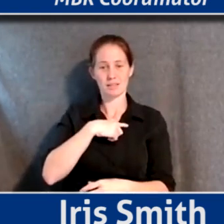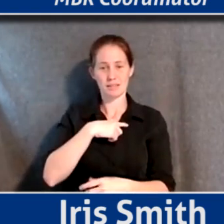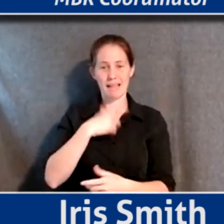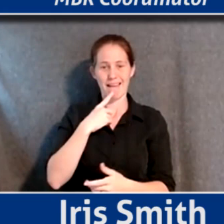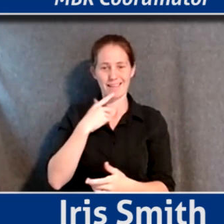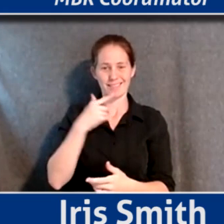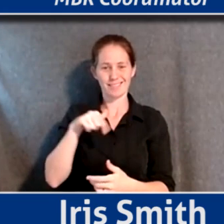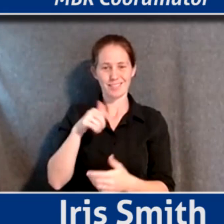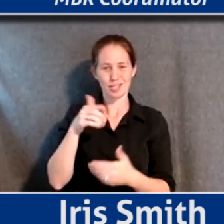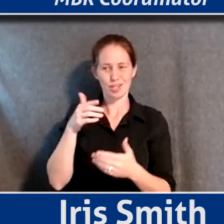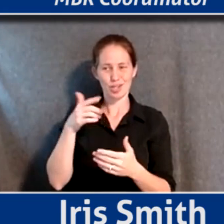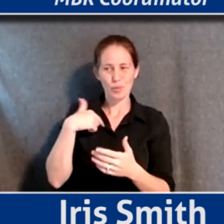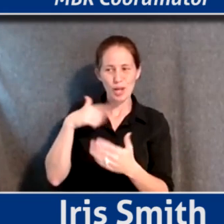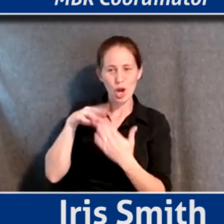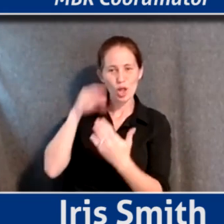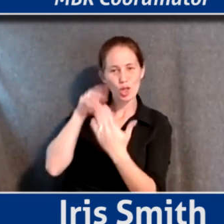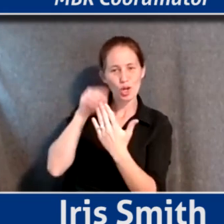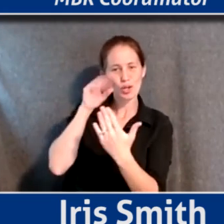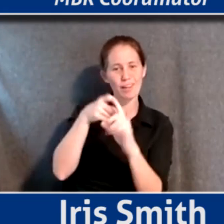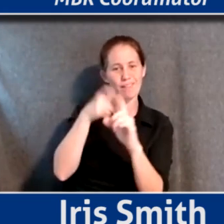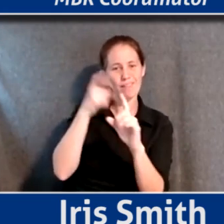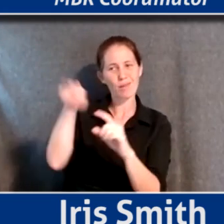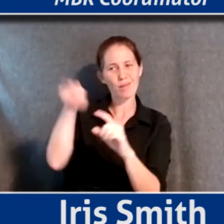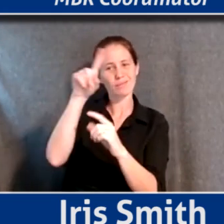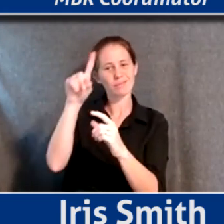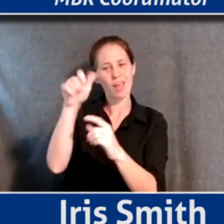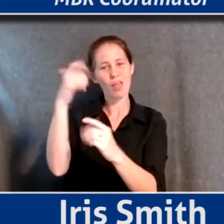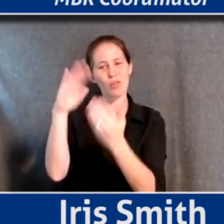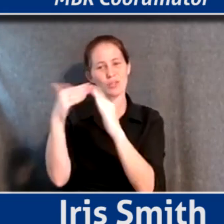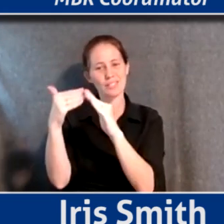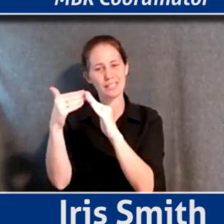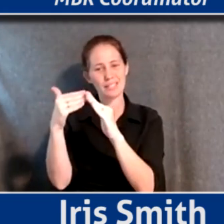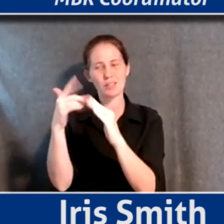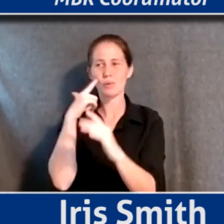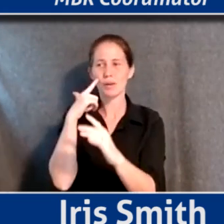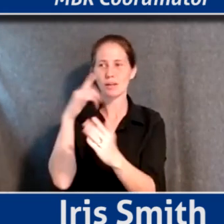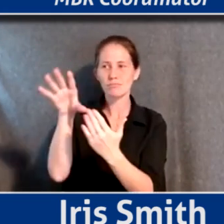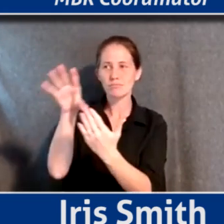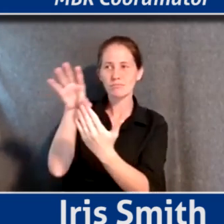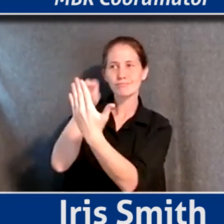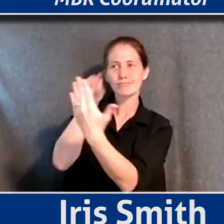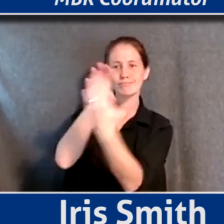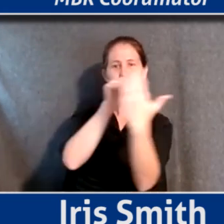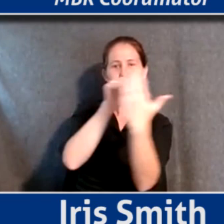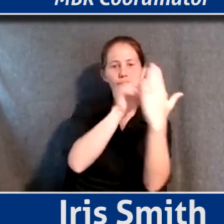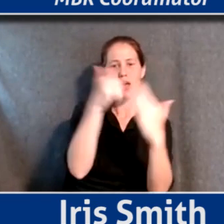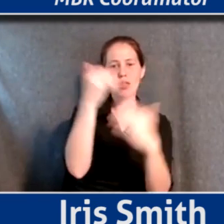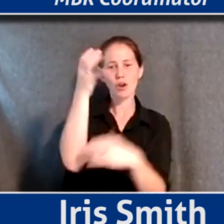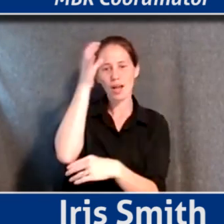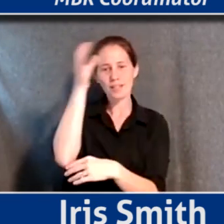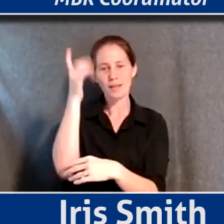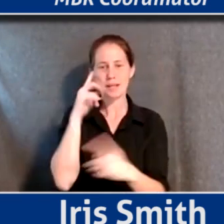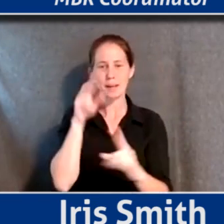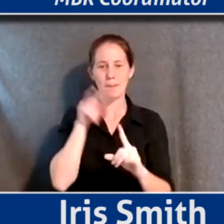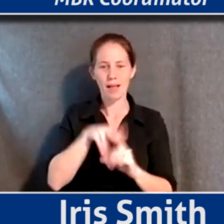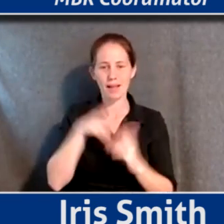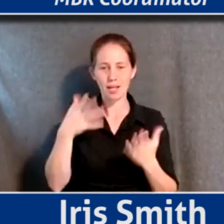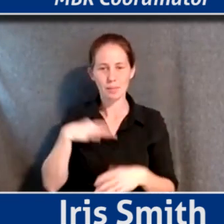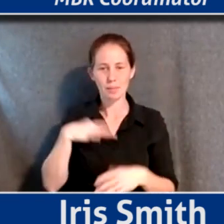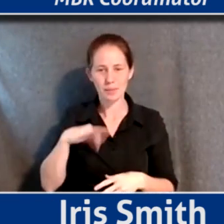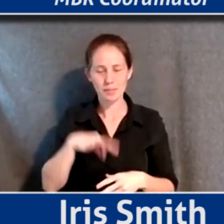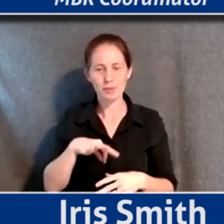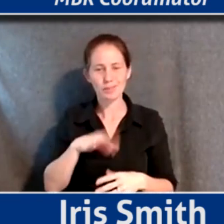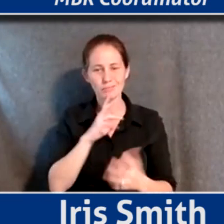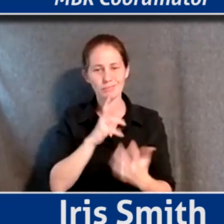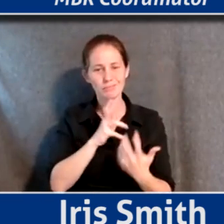servants, we're learning from our peers, right? So we're able to kind of take other ideas from another city and apply them here in Pittsburgh to kind of our